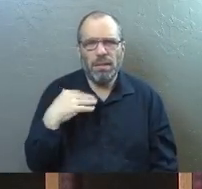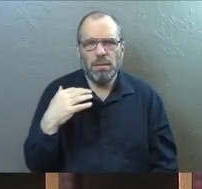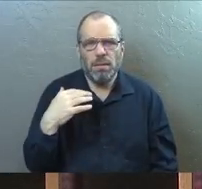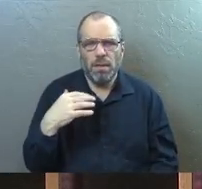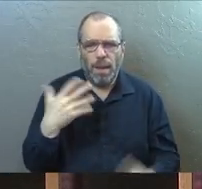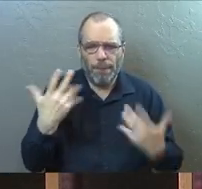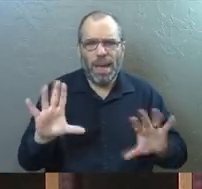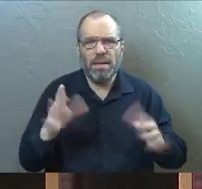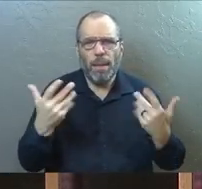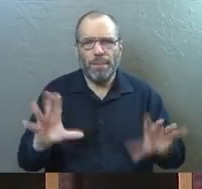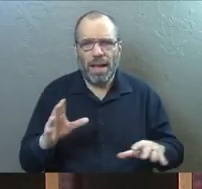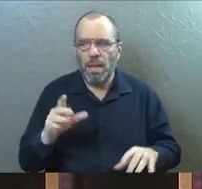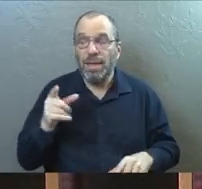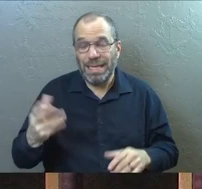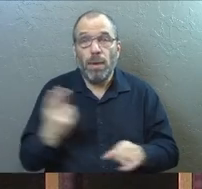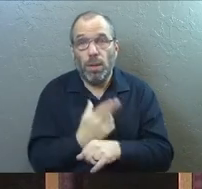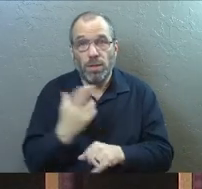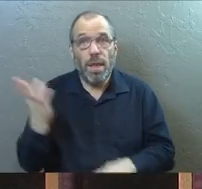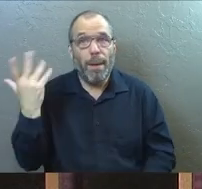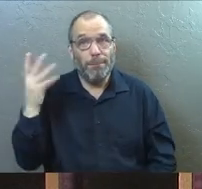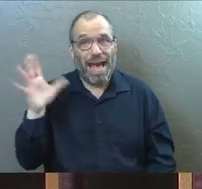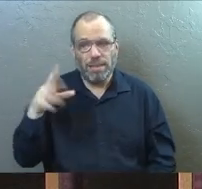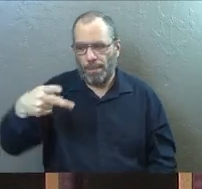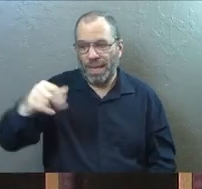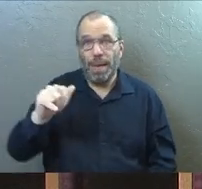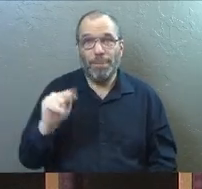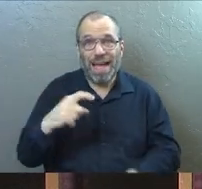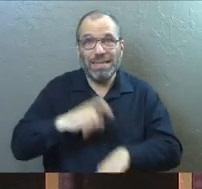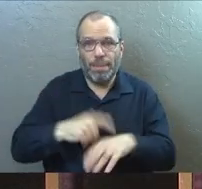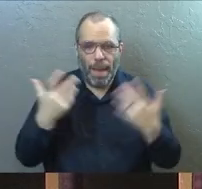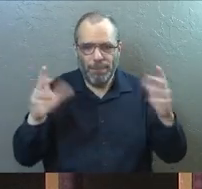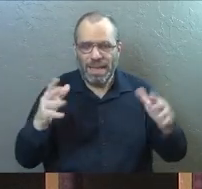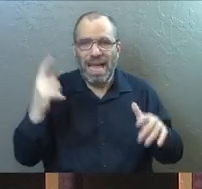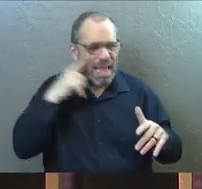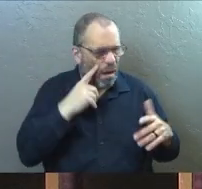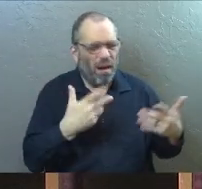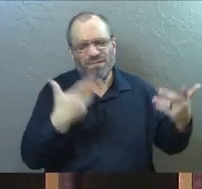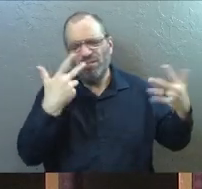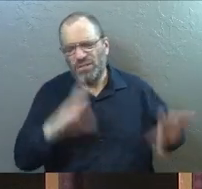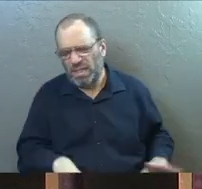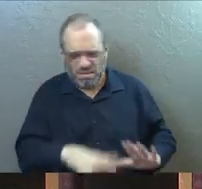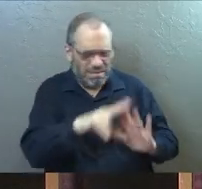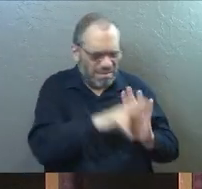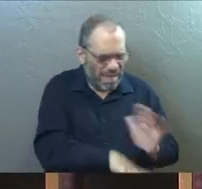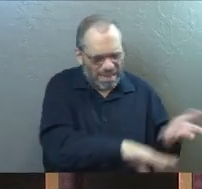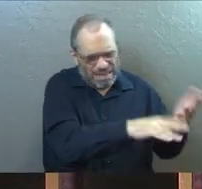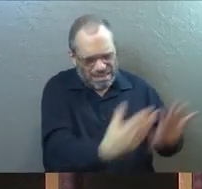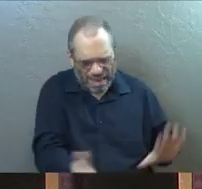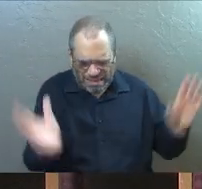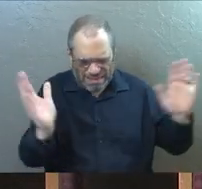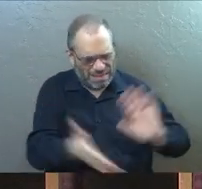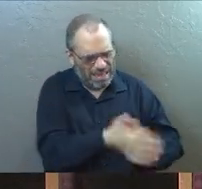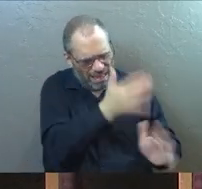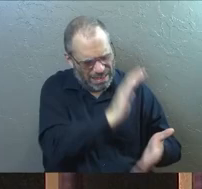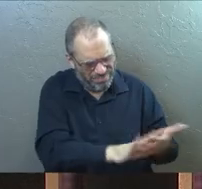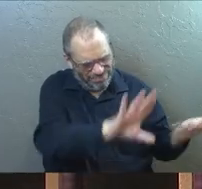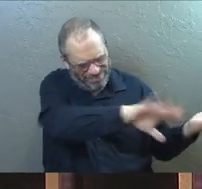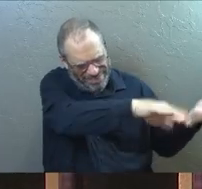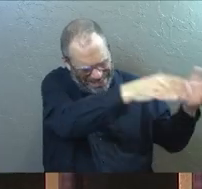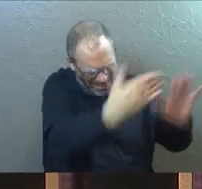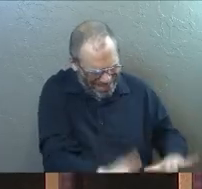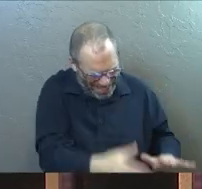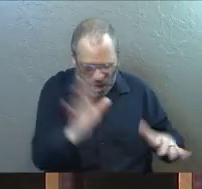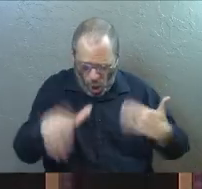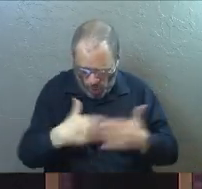they would have used the past tense. Do you realize that? Everybody thought it was over. Everybody thought he's now dead.